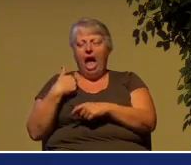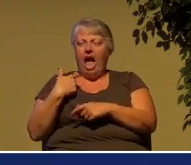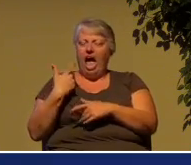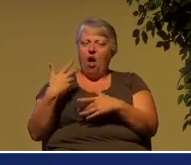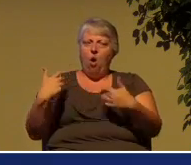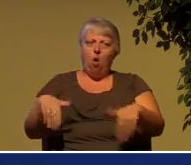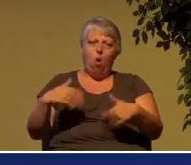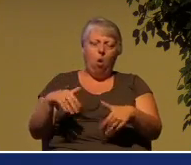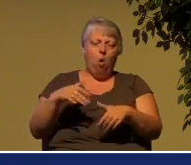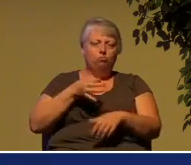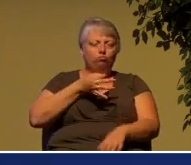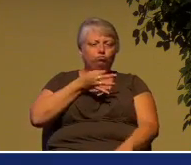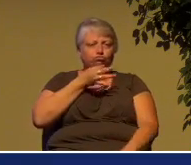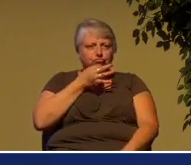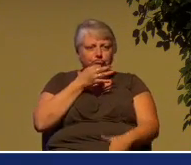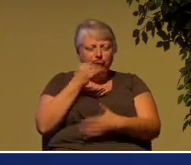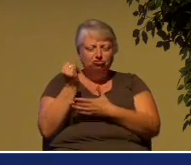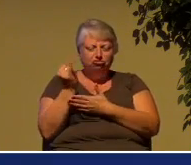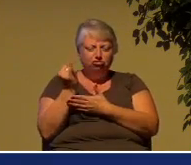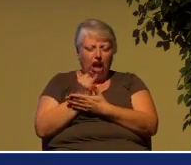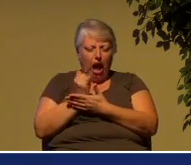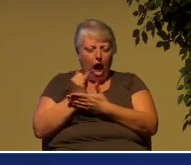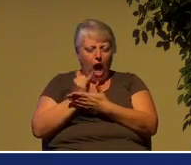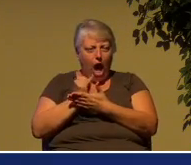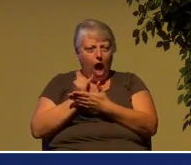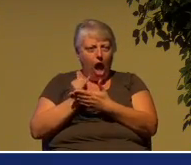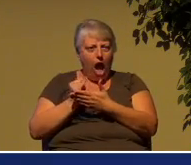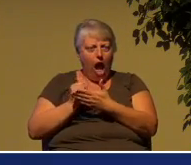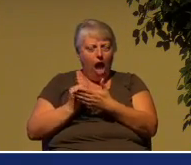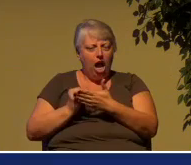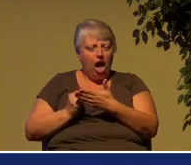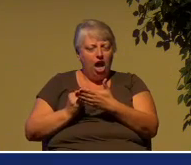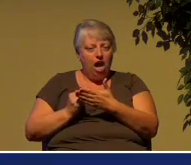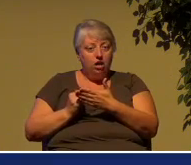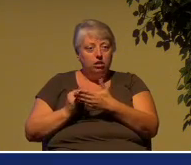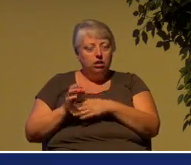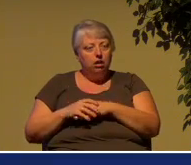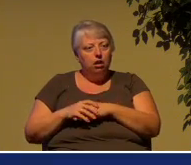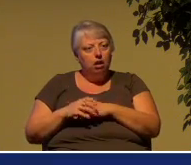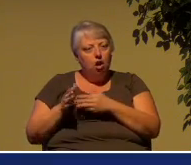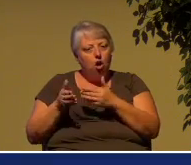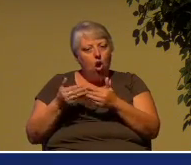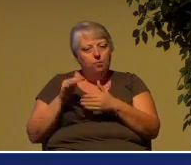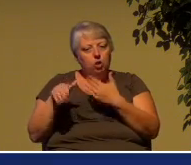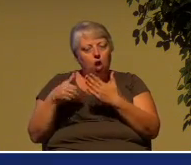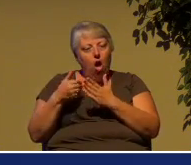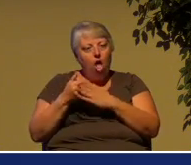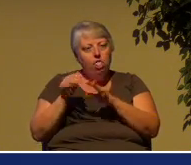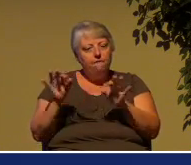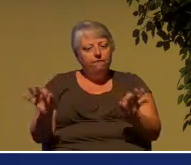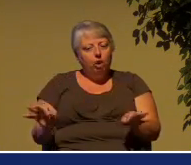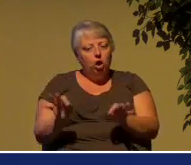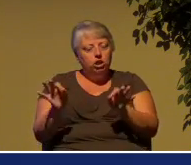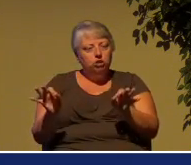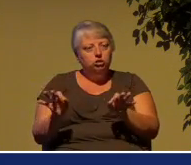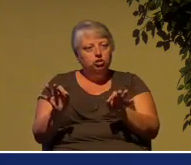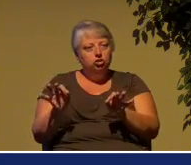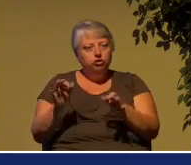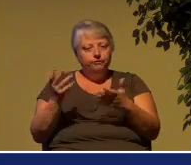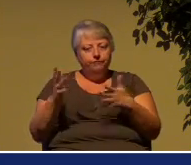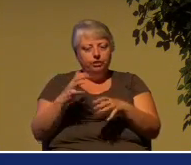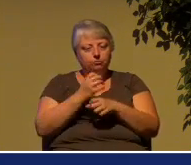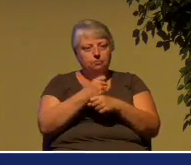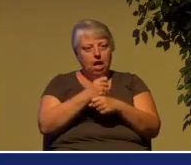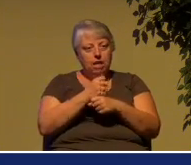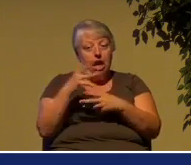up. Virtually all the furniture of the temple has been reproduced, including the golden